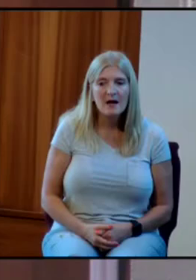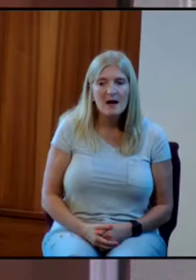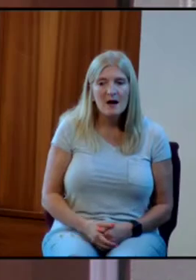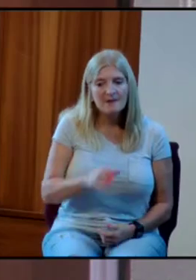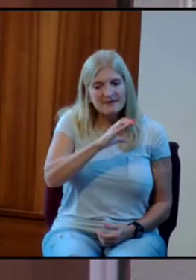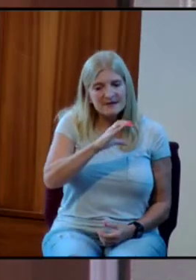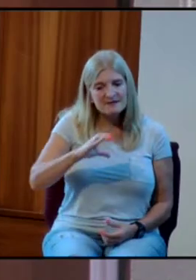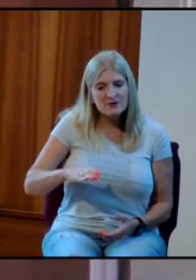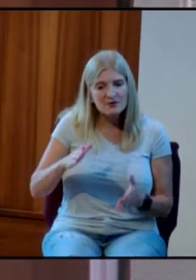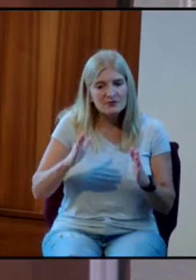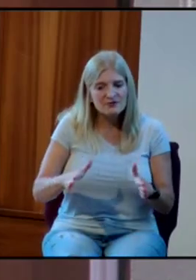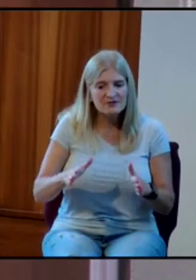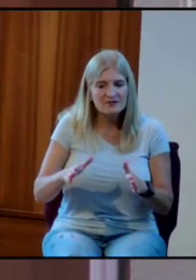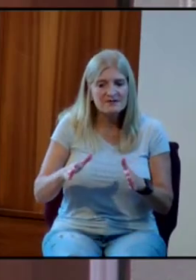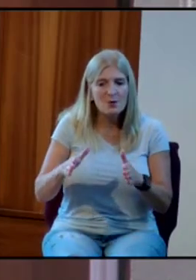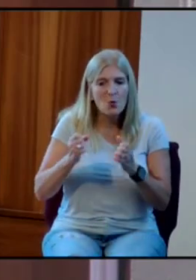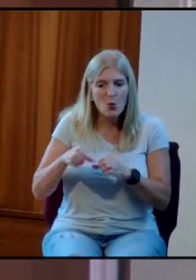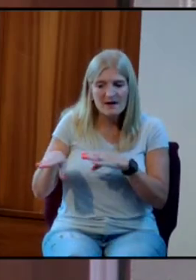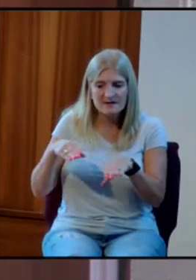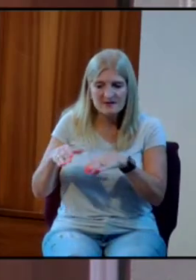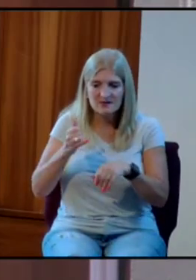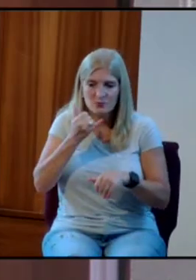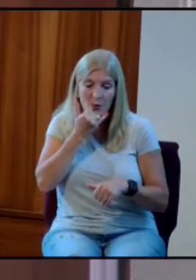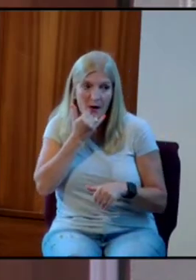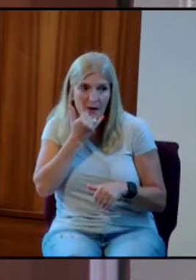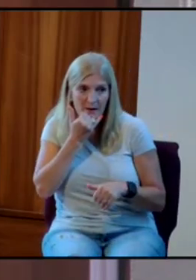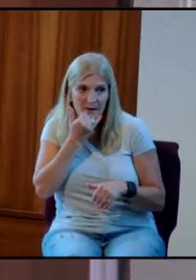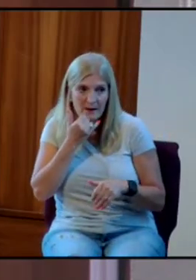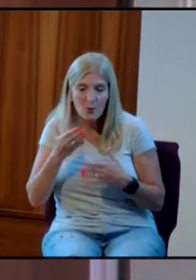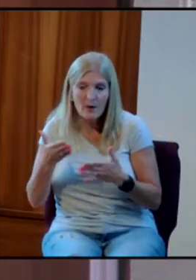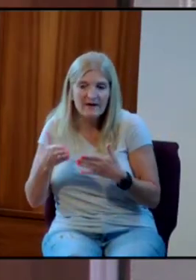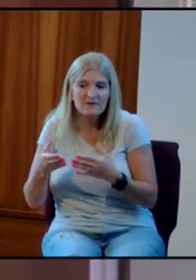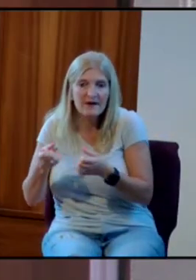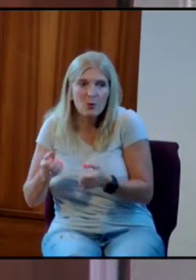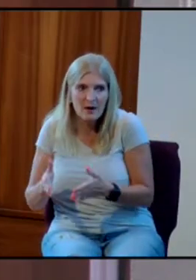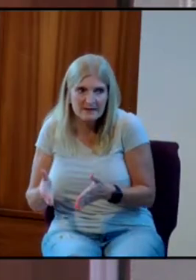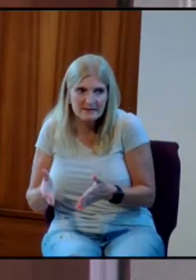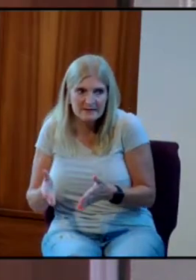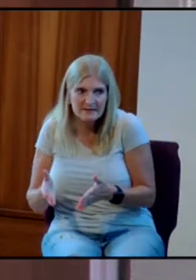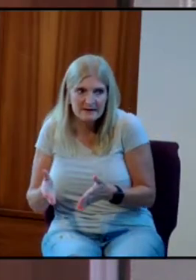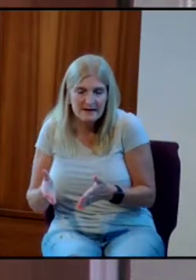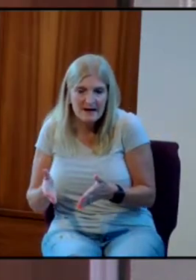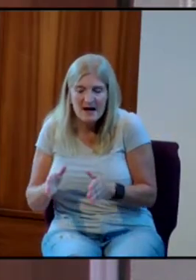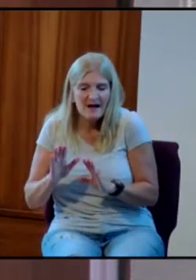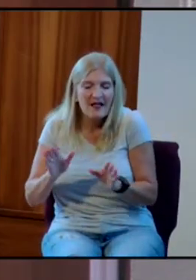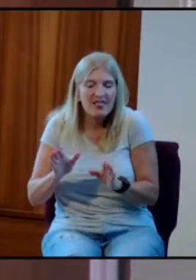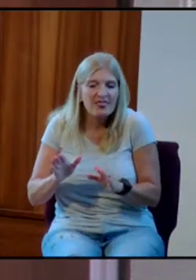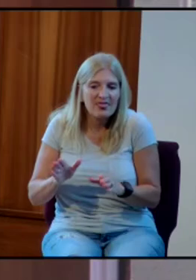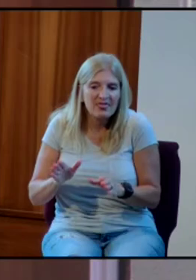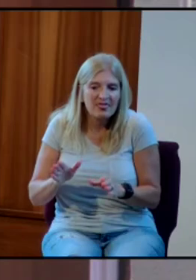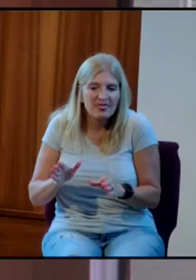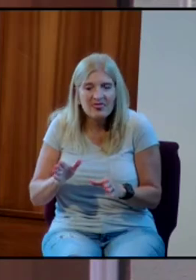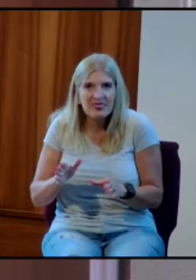the option to do wrong whenever they wanted to do wrong. They just didn't want